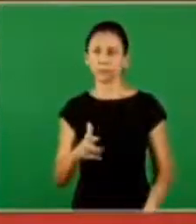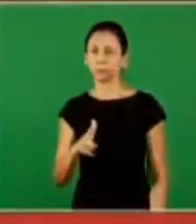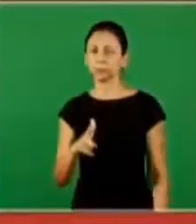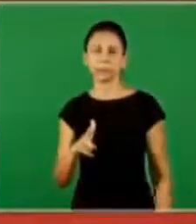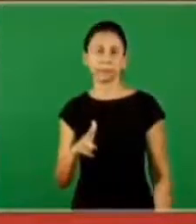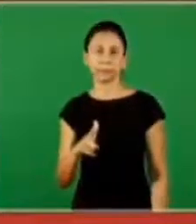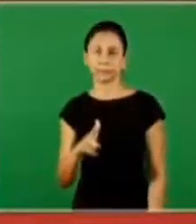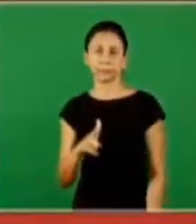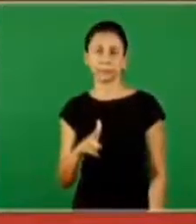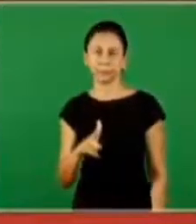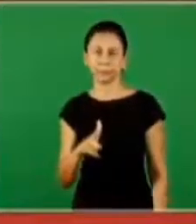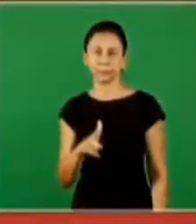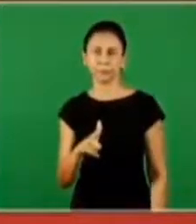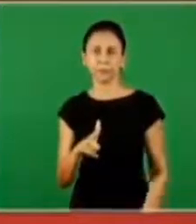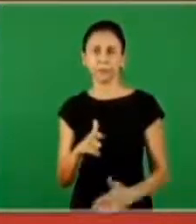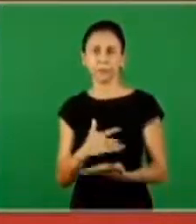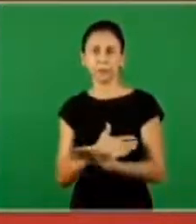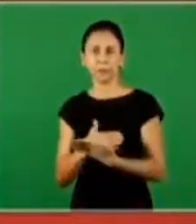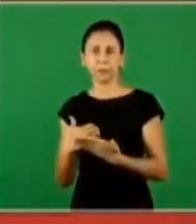may be